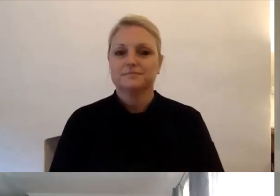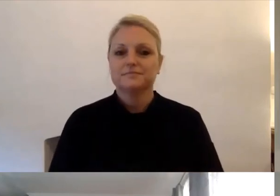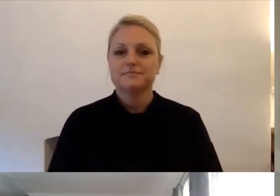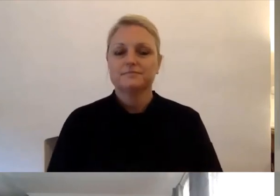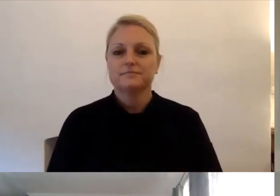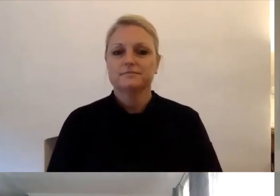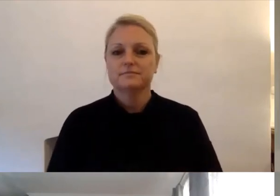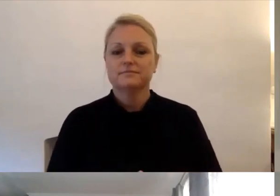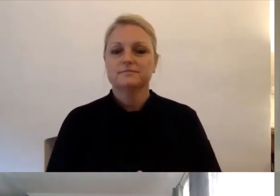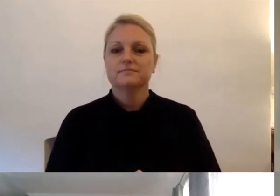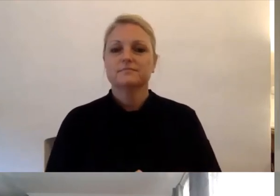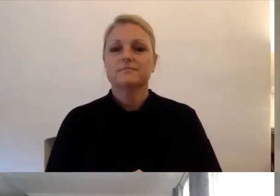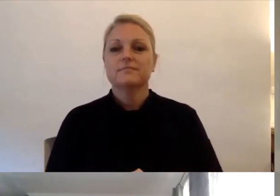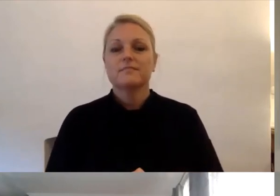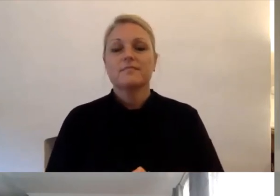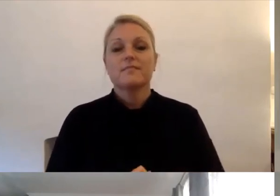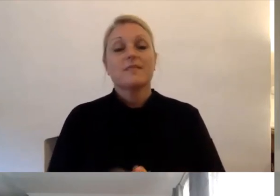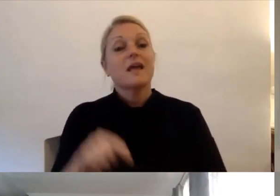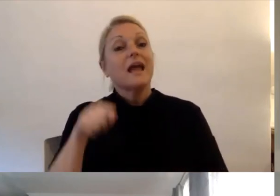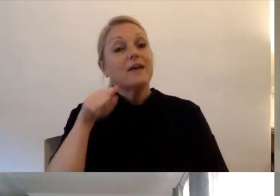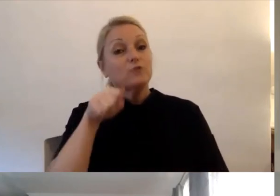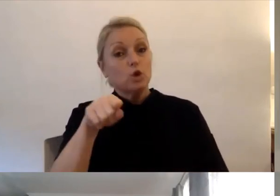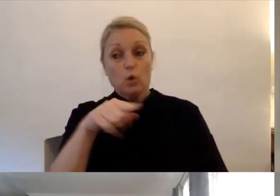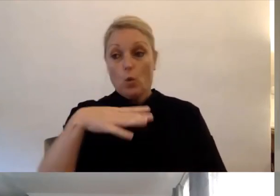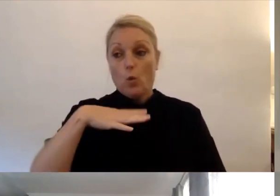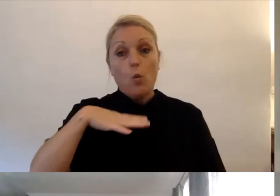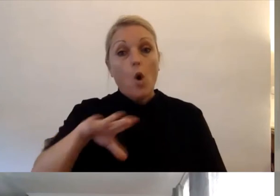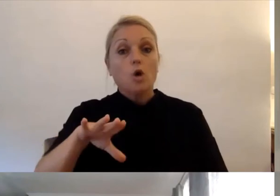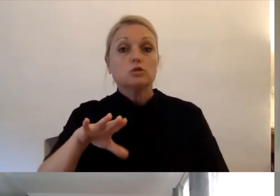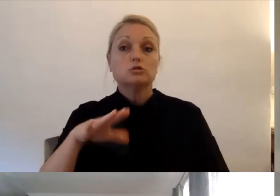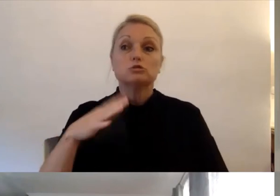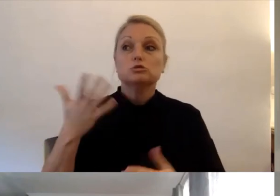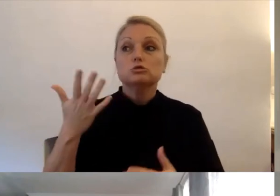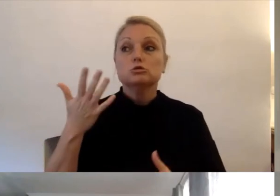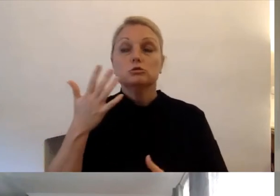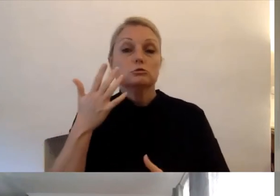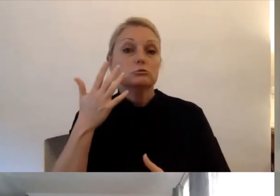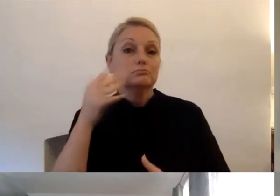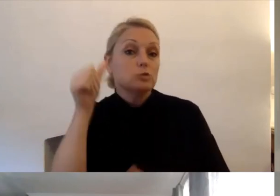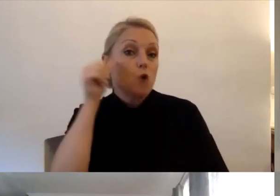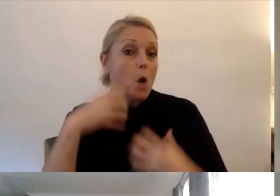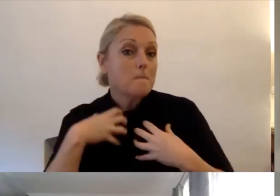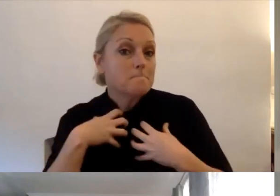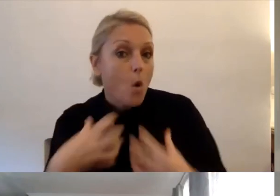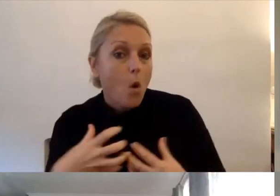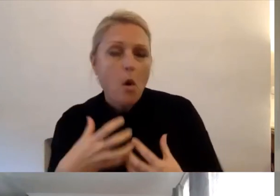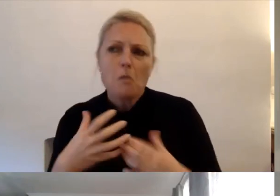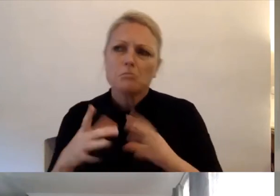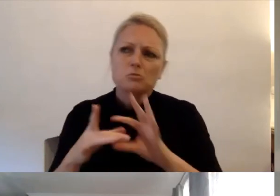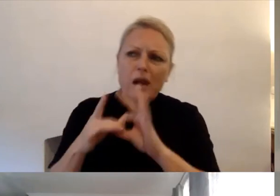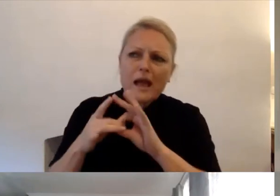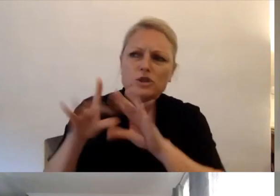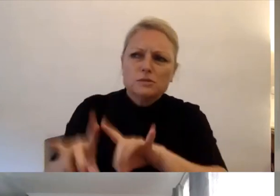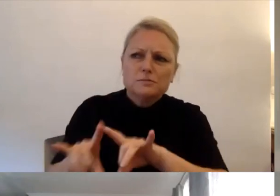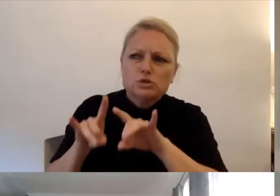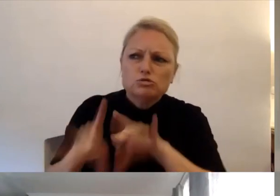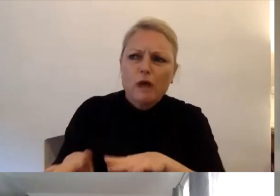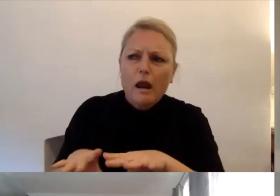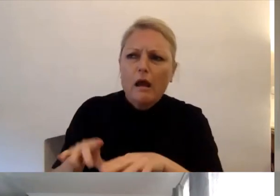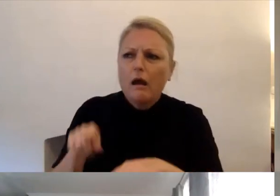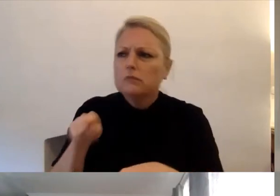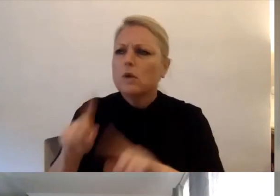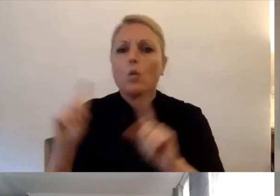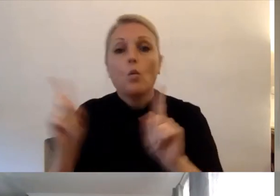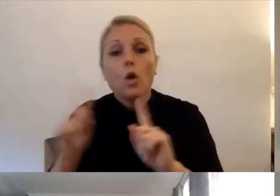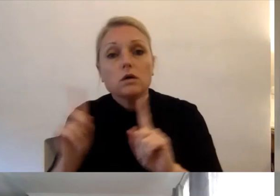If you're wanting to inquire about our services or refer yourself or refer somebody else, you